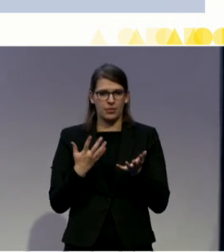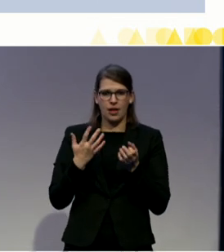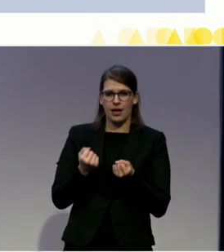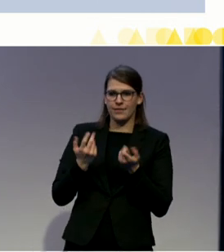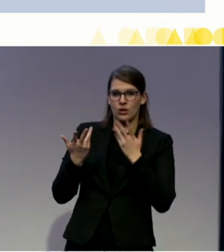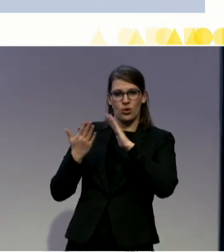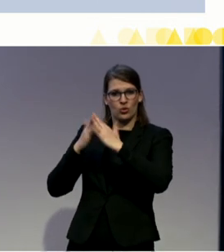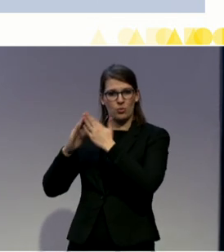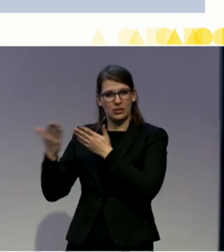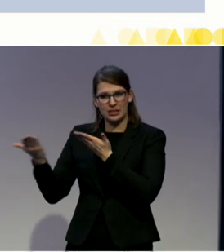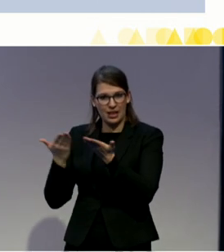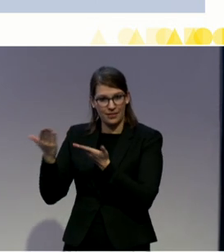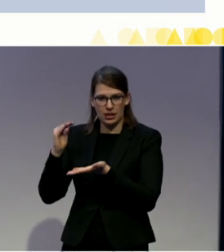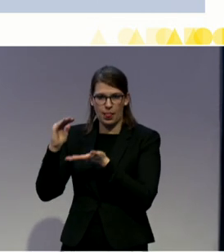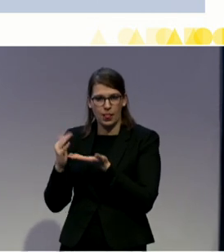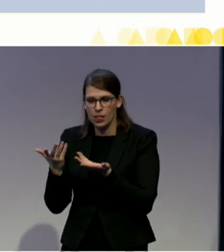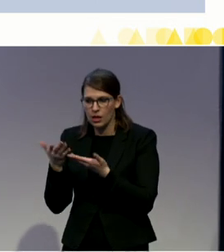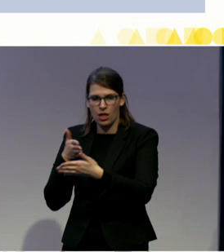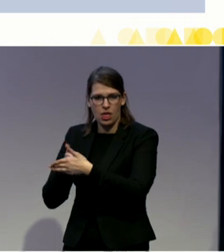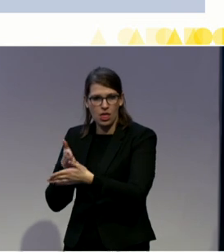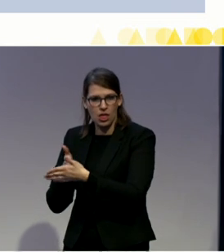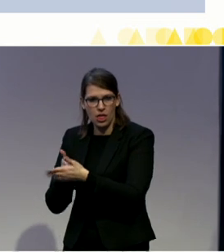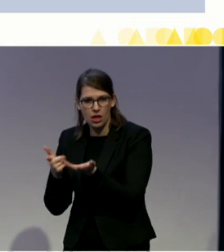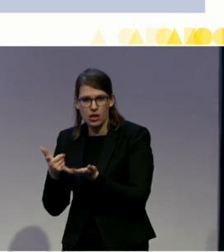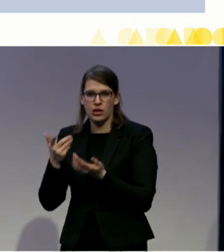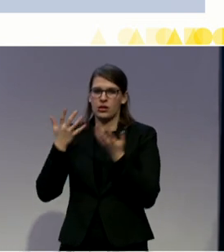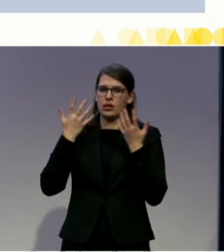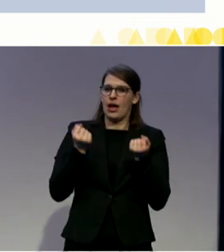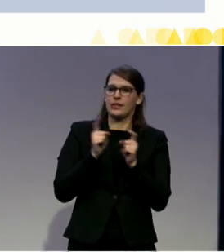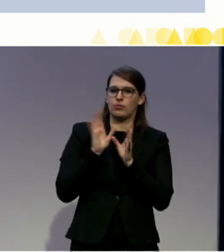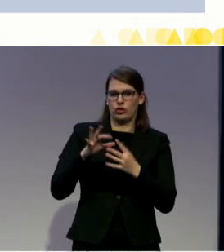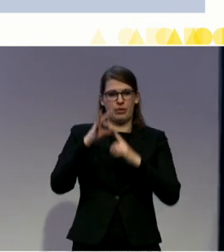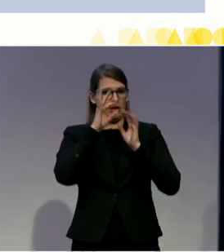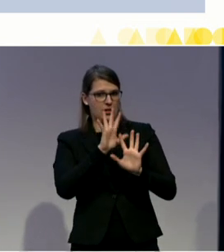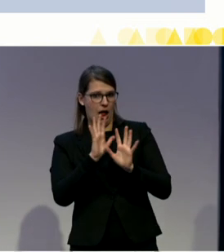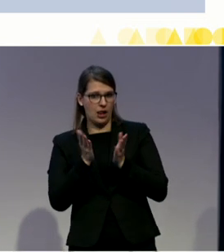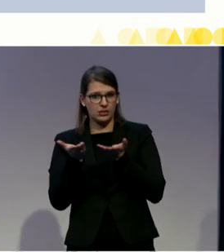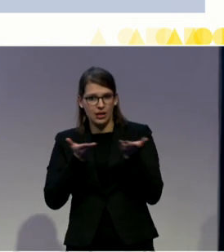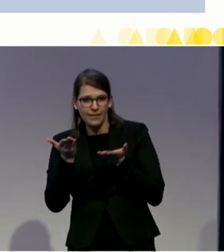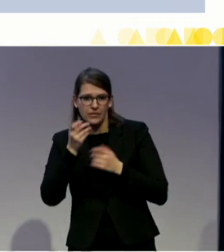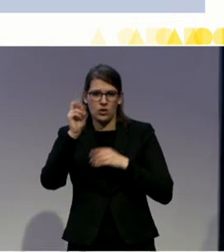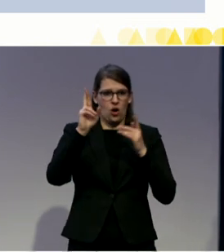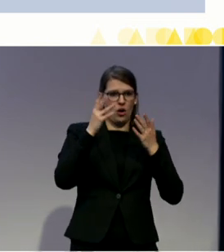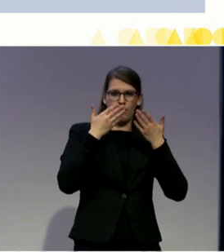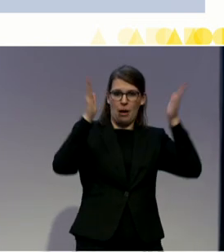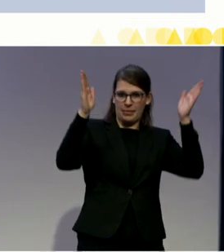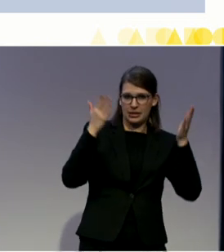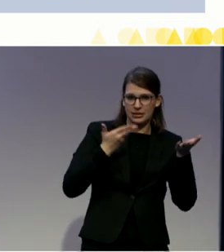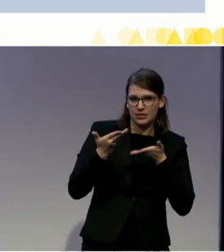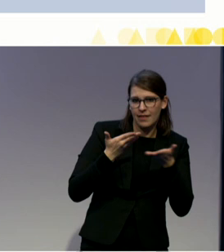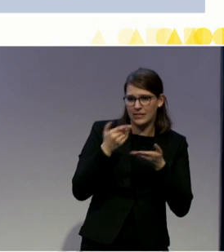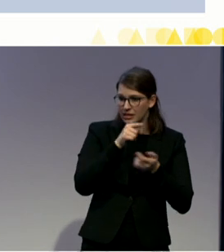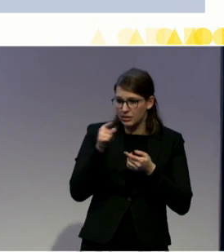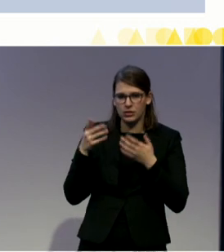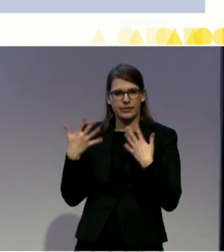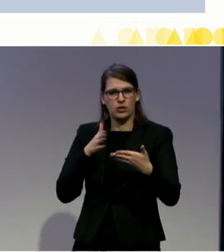And that's both specialized services and also the inaccessibility of general public services. And here also, we